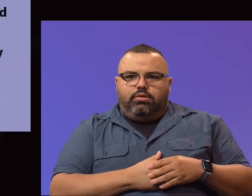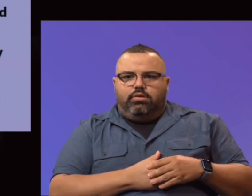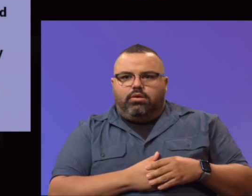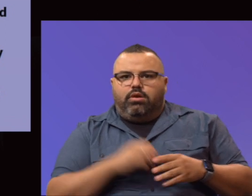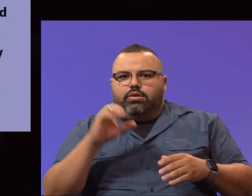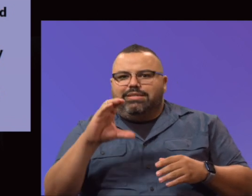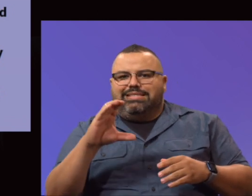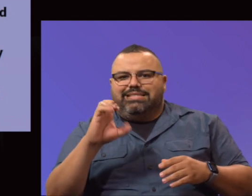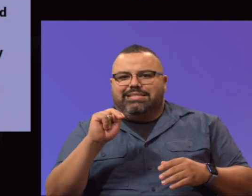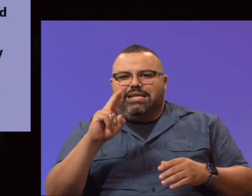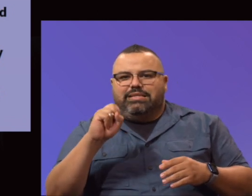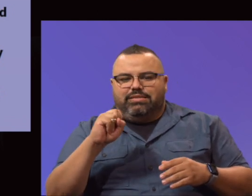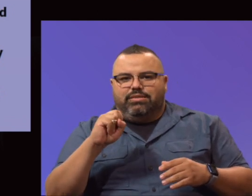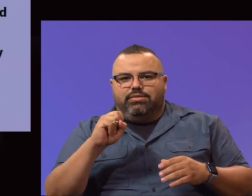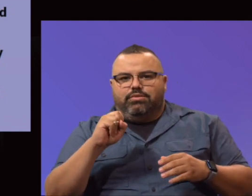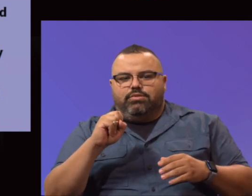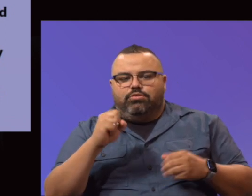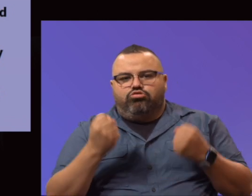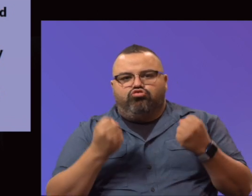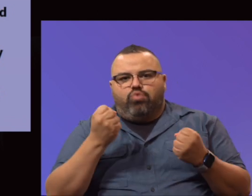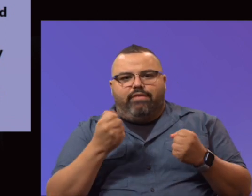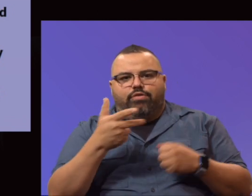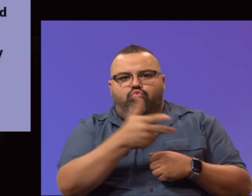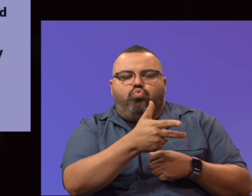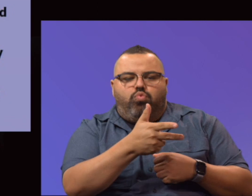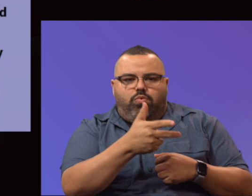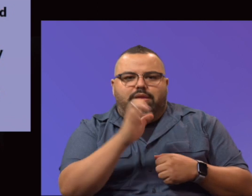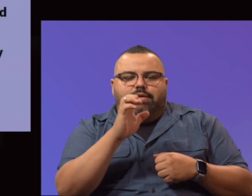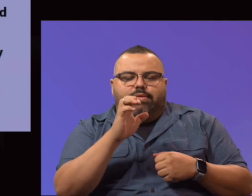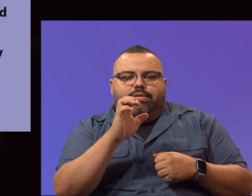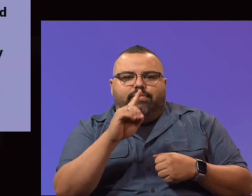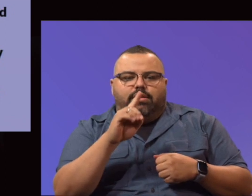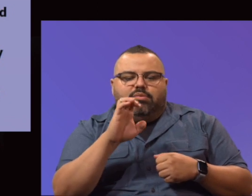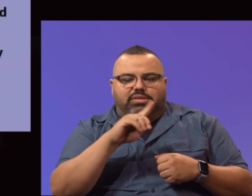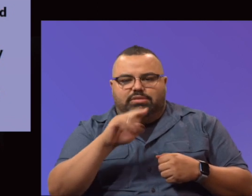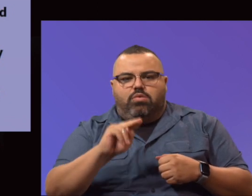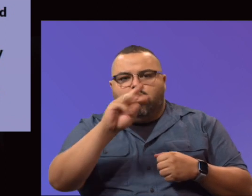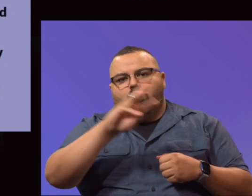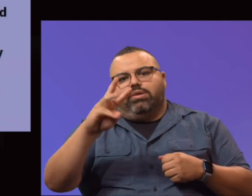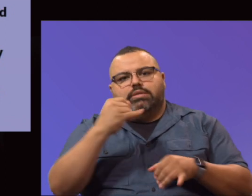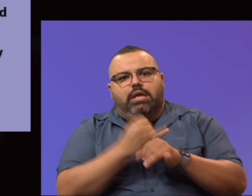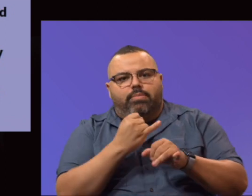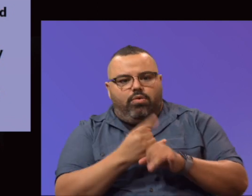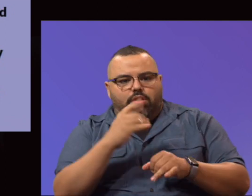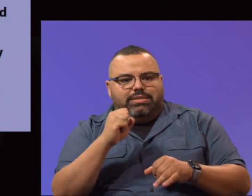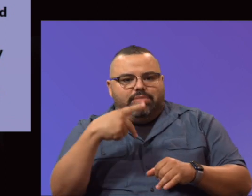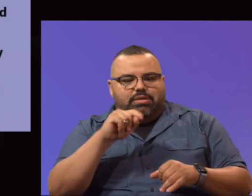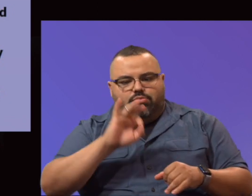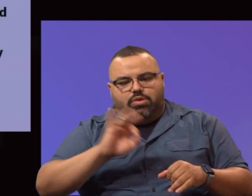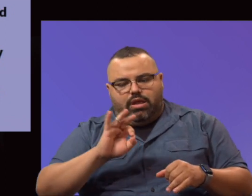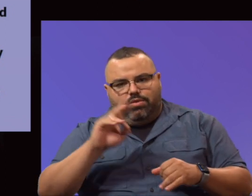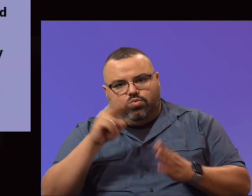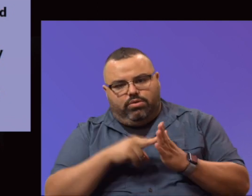drive-through events. We had 2 census drive-through events which were held at the EPCC Northwest Campus. One was on September 9,